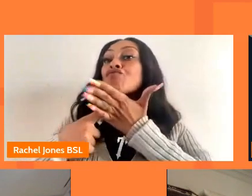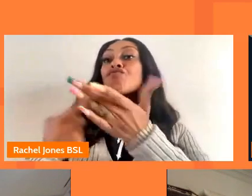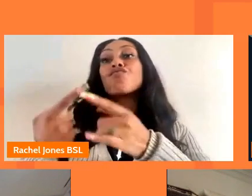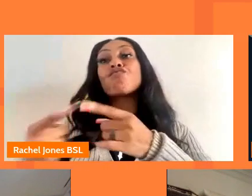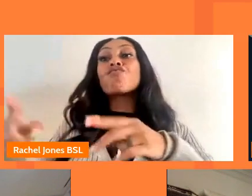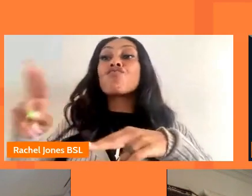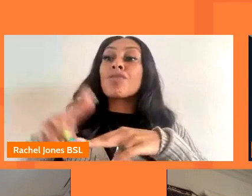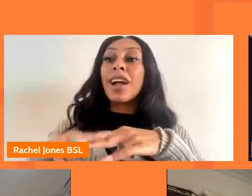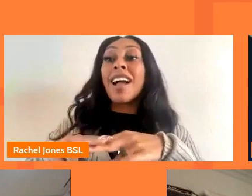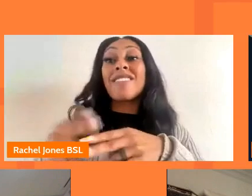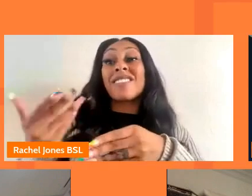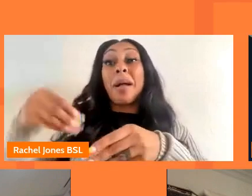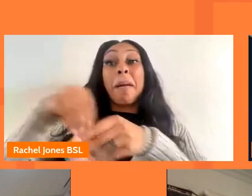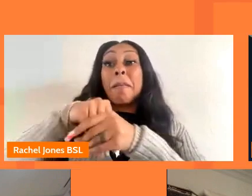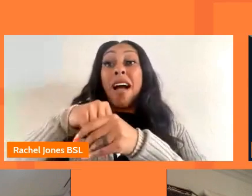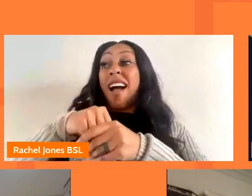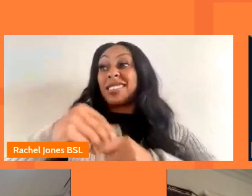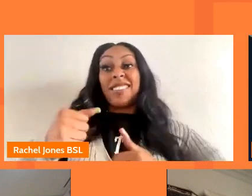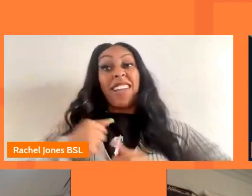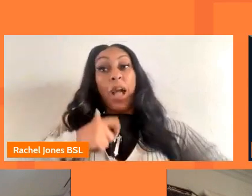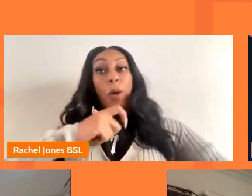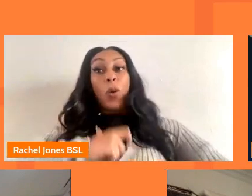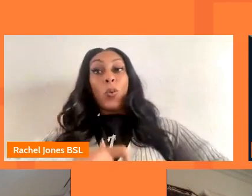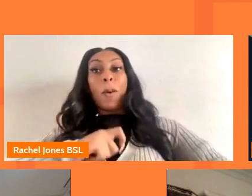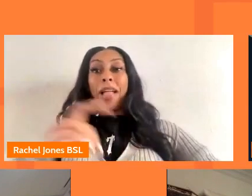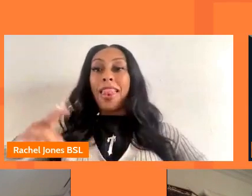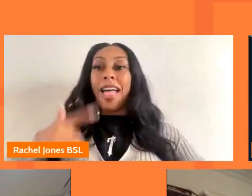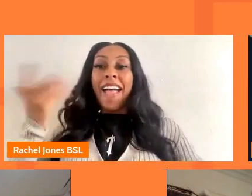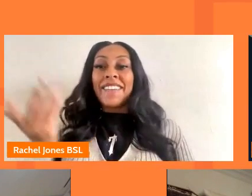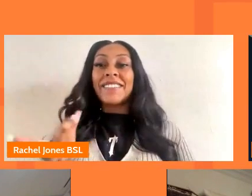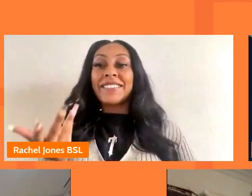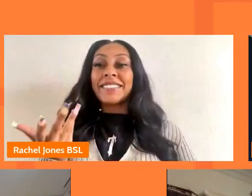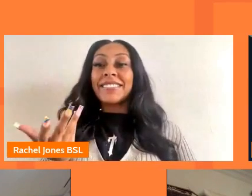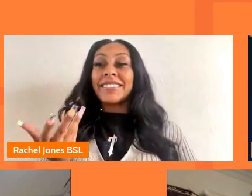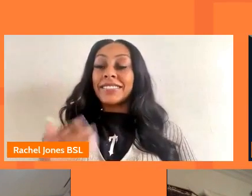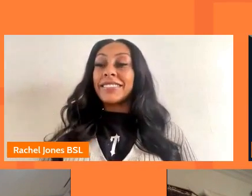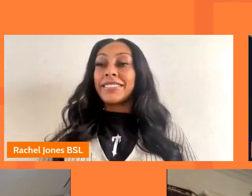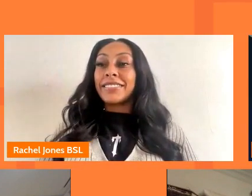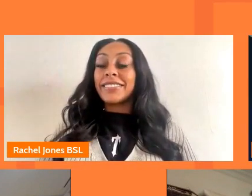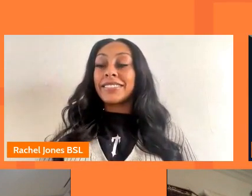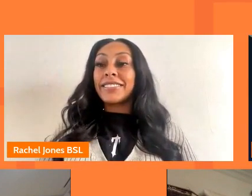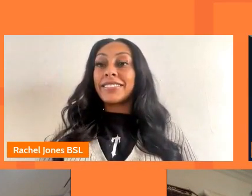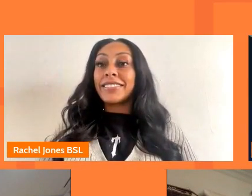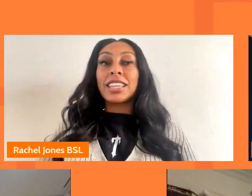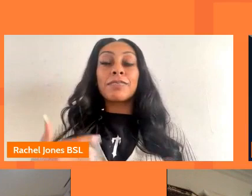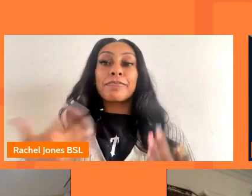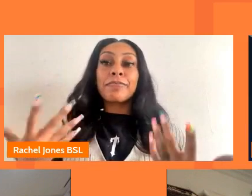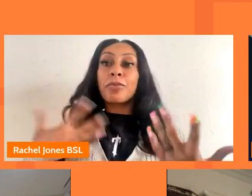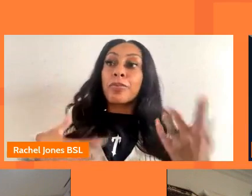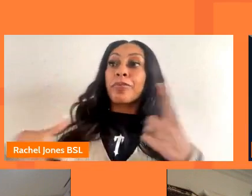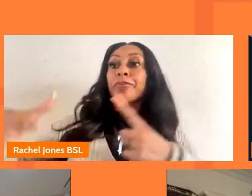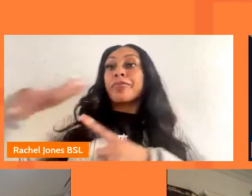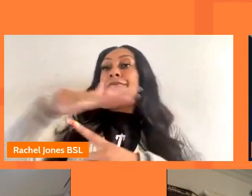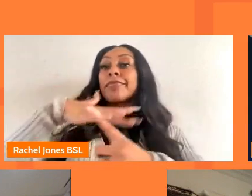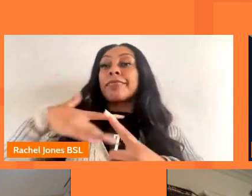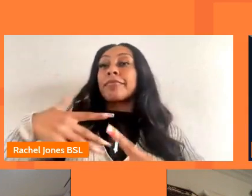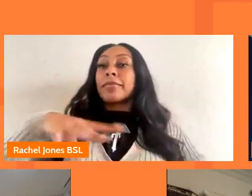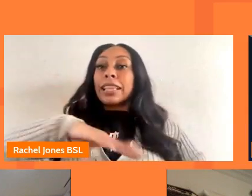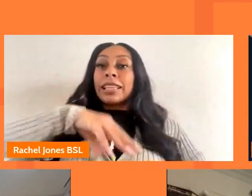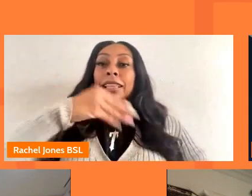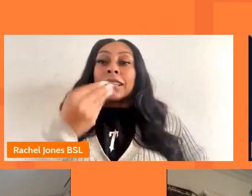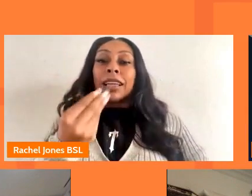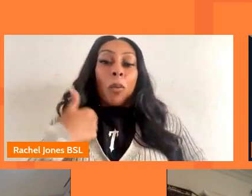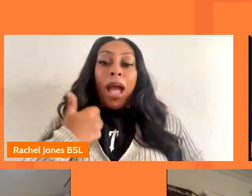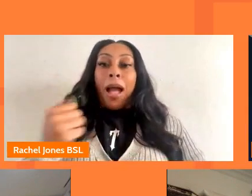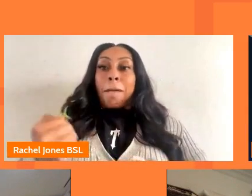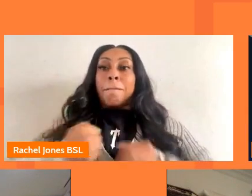it's part of what makes us what we are so not only is a sense of place really useful to a story it also